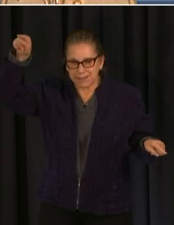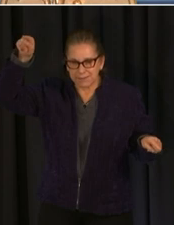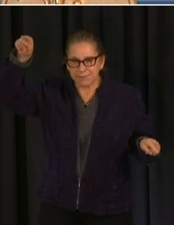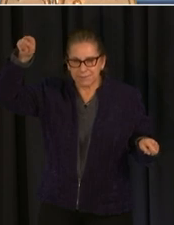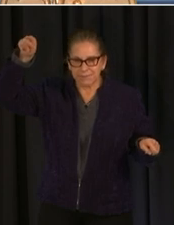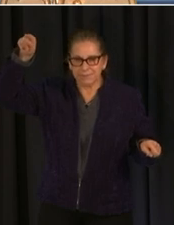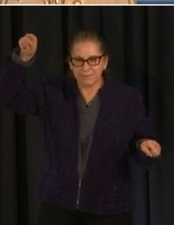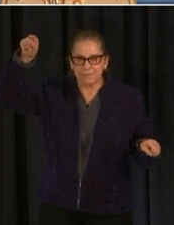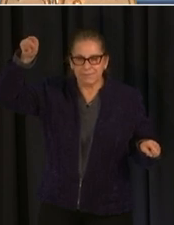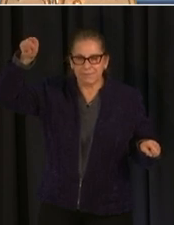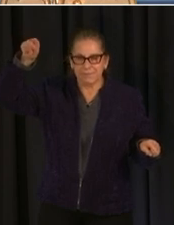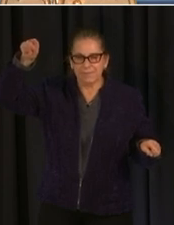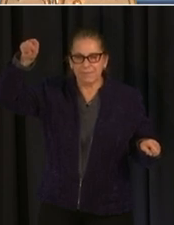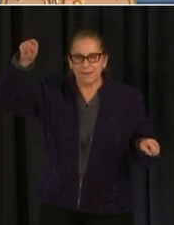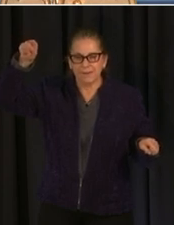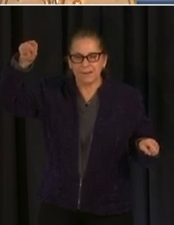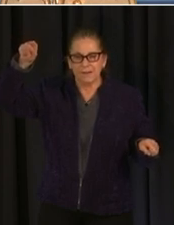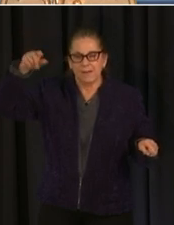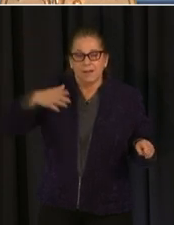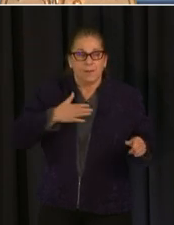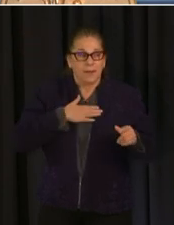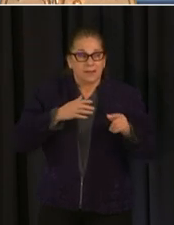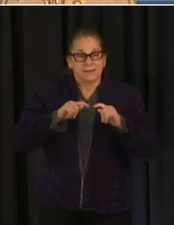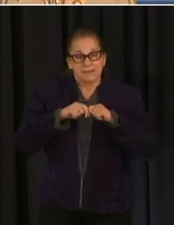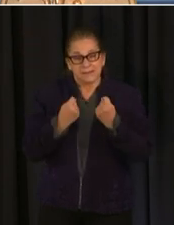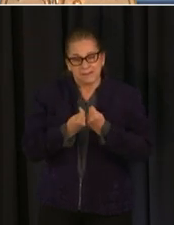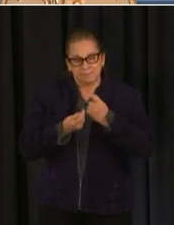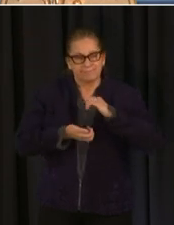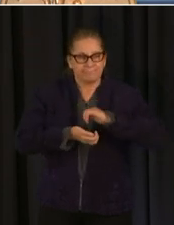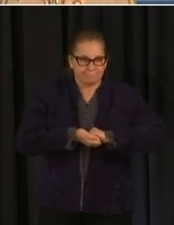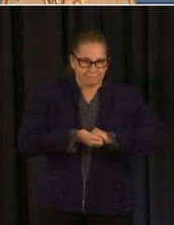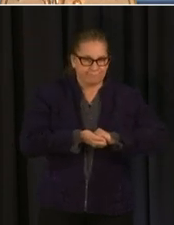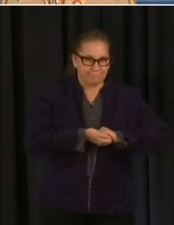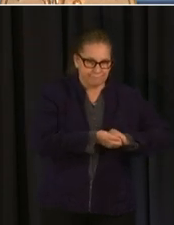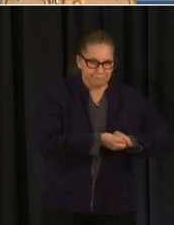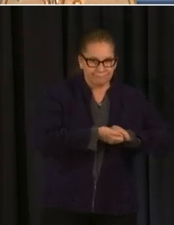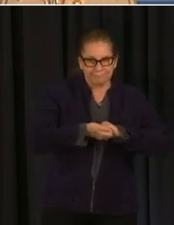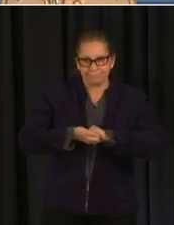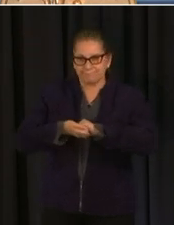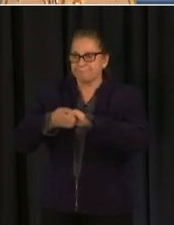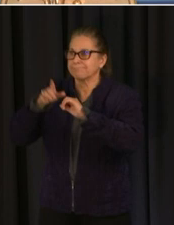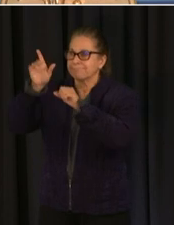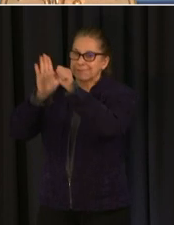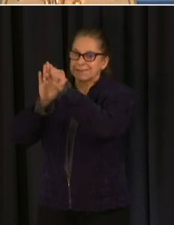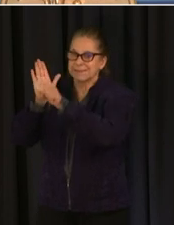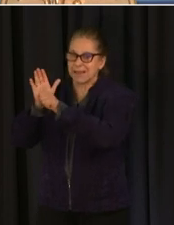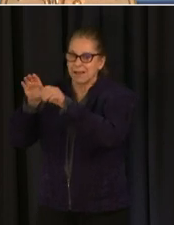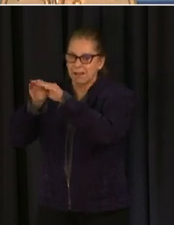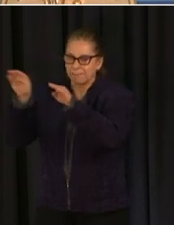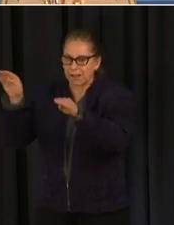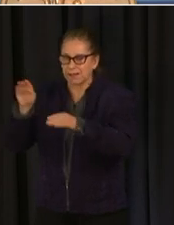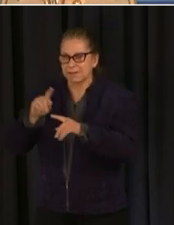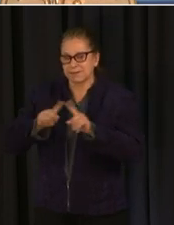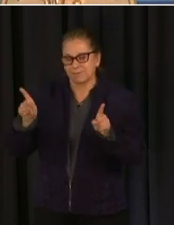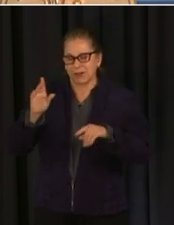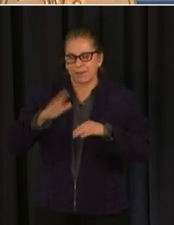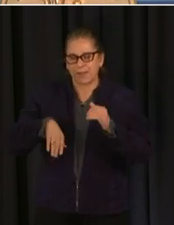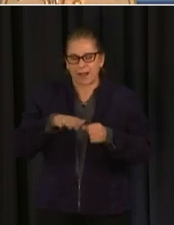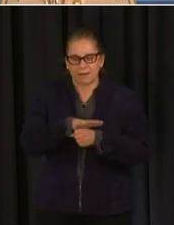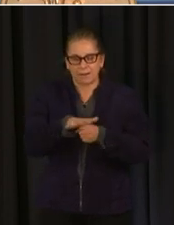directors and emergency operations directors not only at the state level but also at the county level